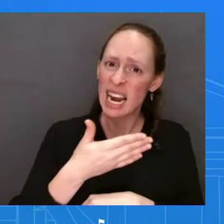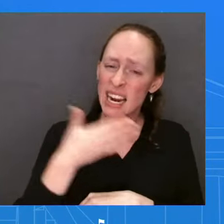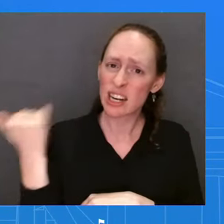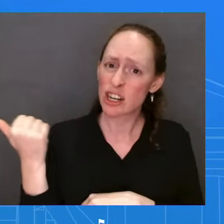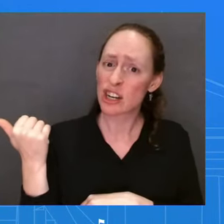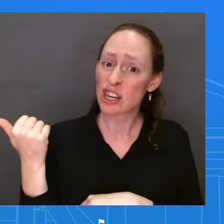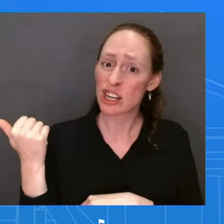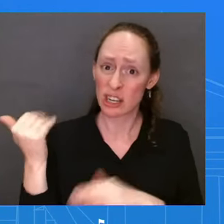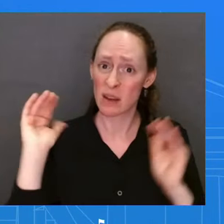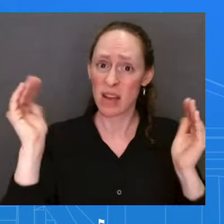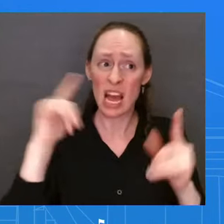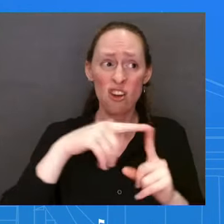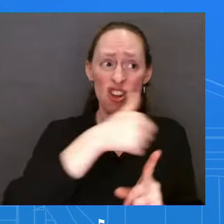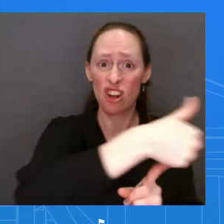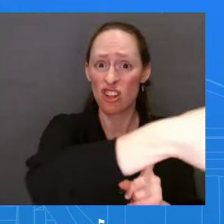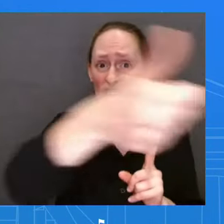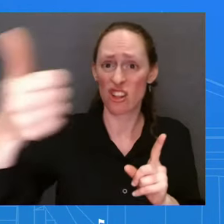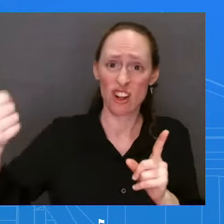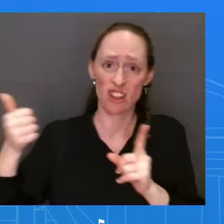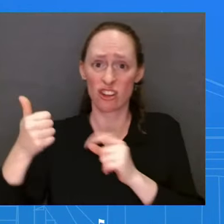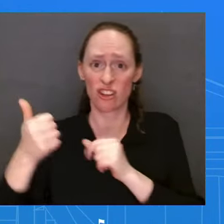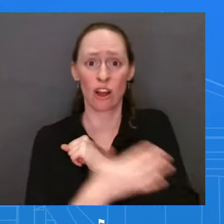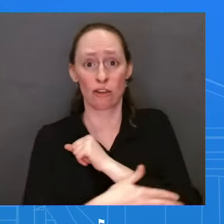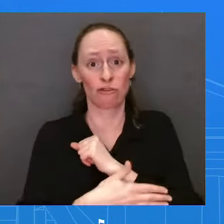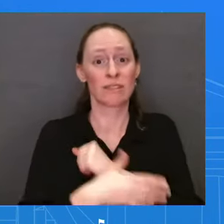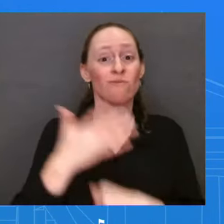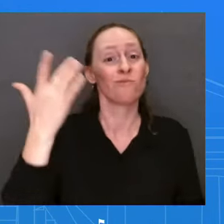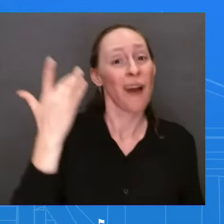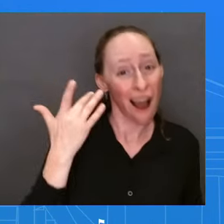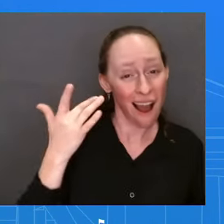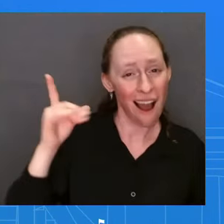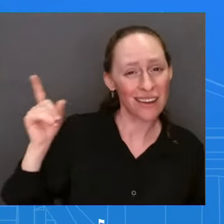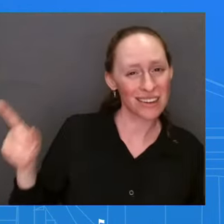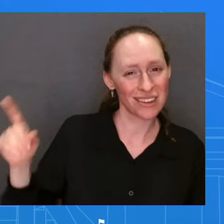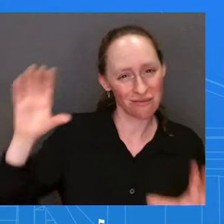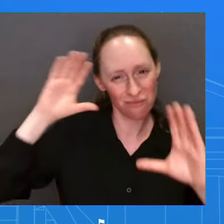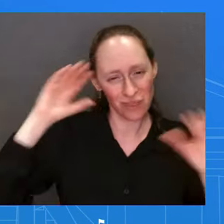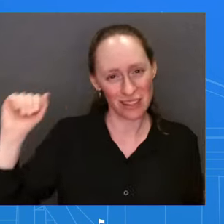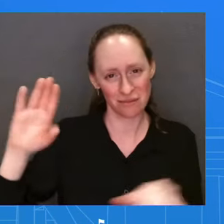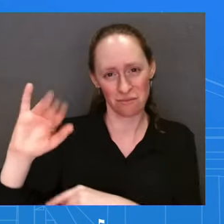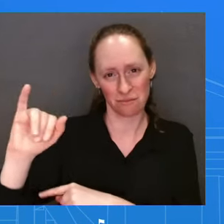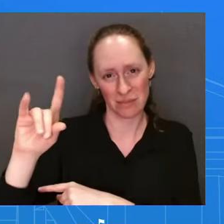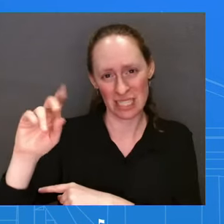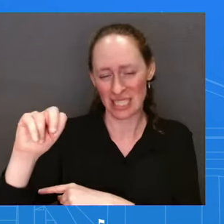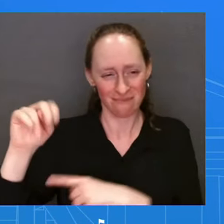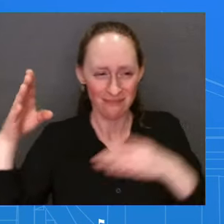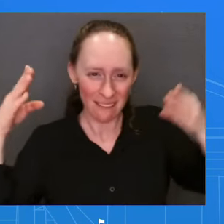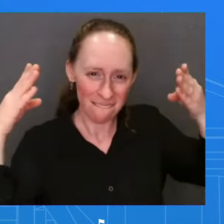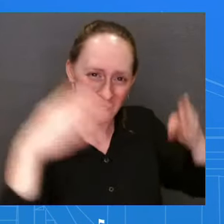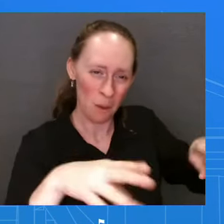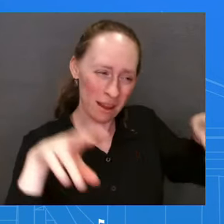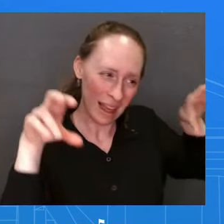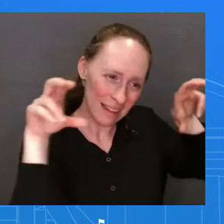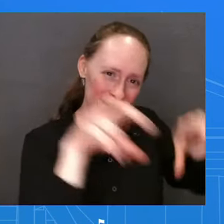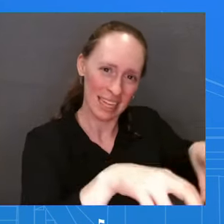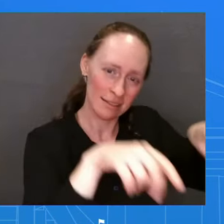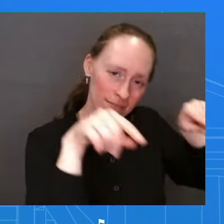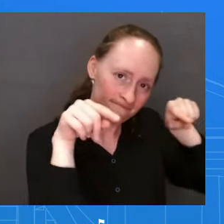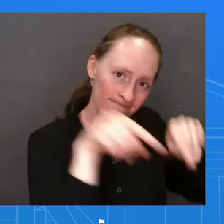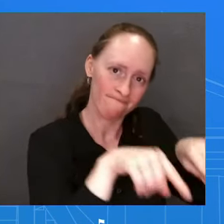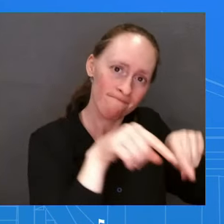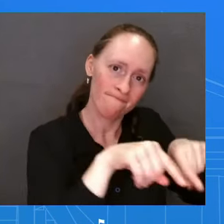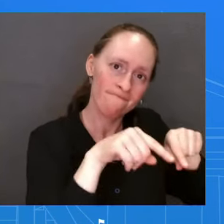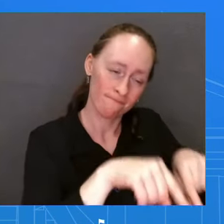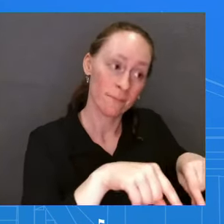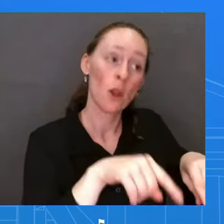to make sure that we got our economy on track, that we got ourselves open and chugging along again. And today, as a consequence of that, we